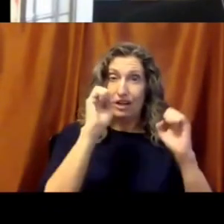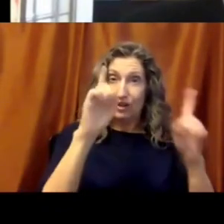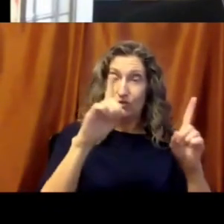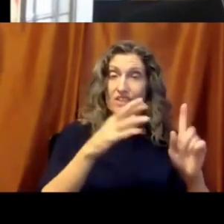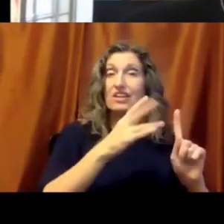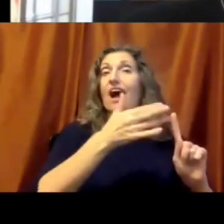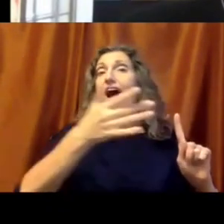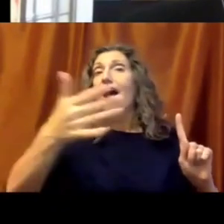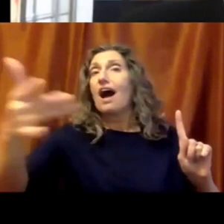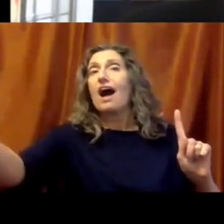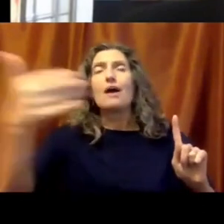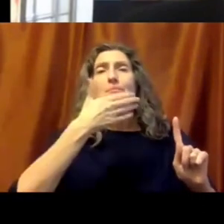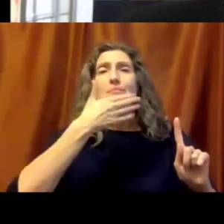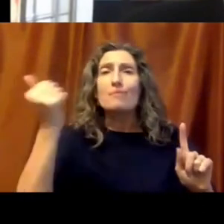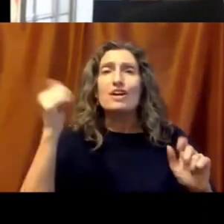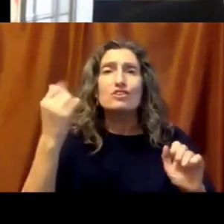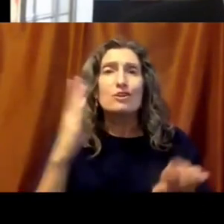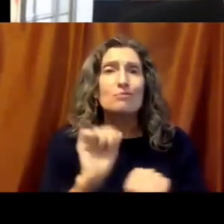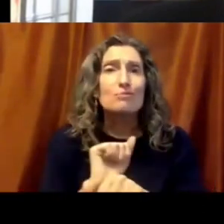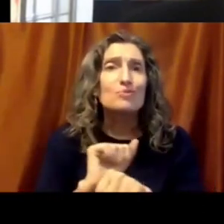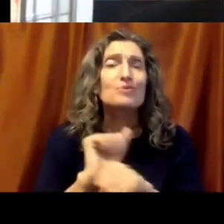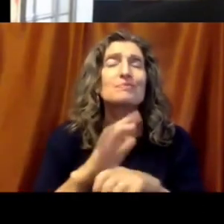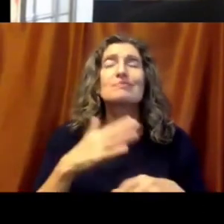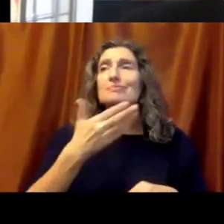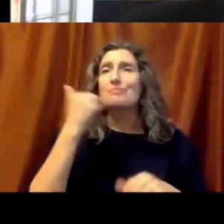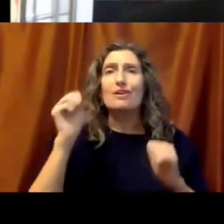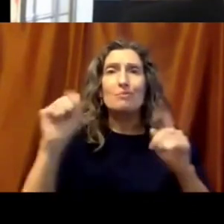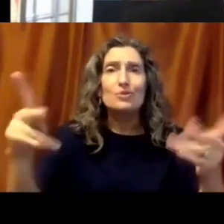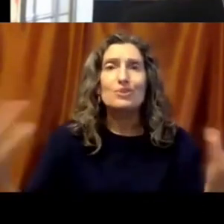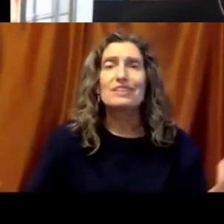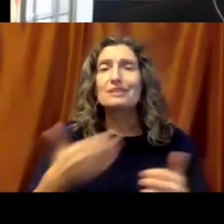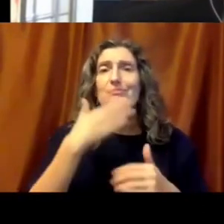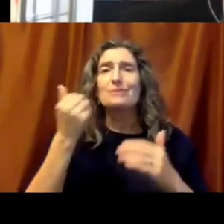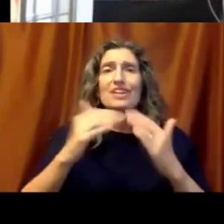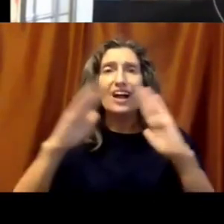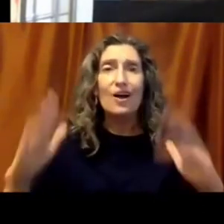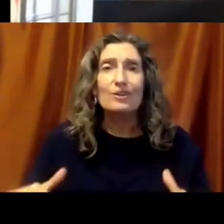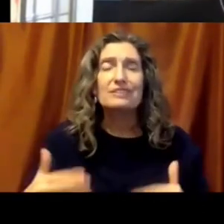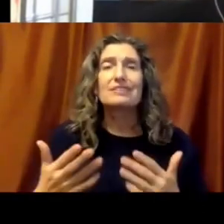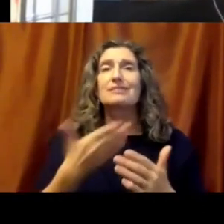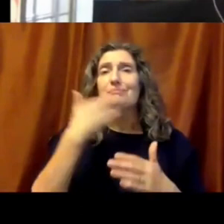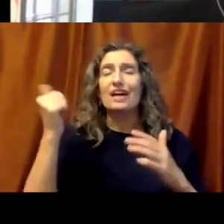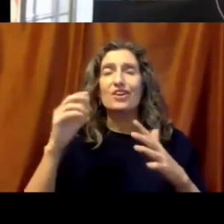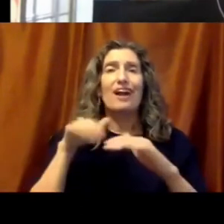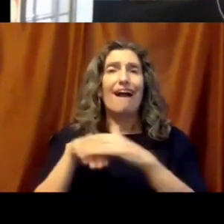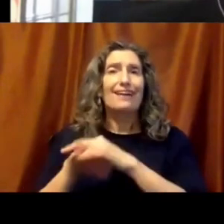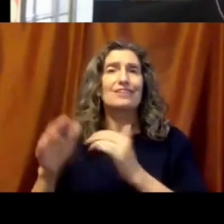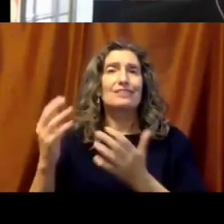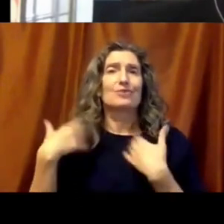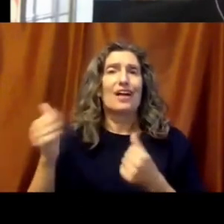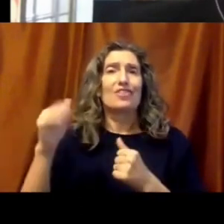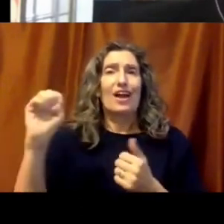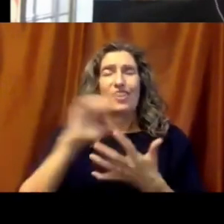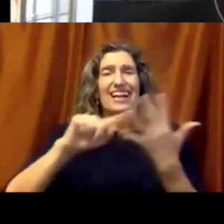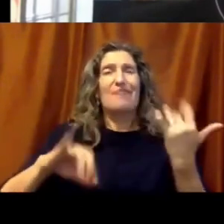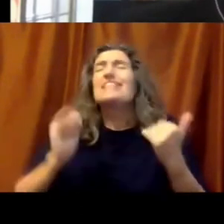opportunities, better housing, better access to healthcare, their children end up having better opportunities. It's the most powerful tool